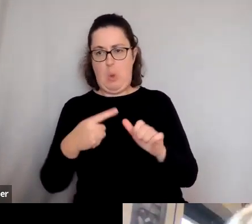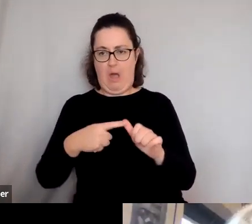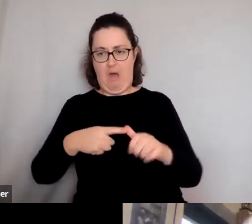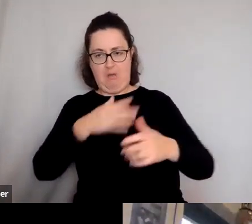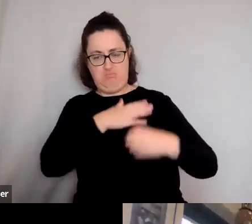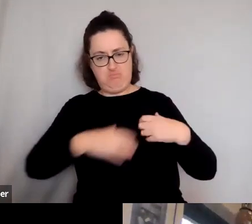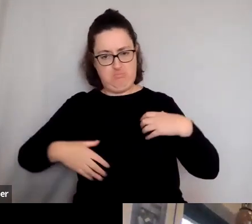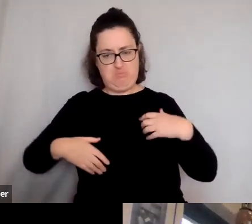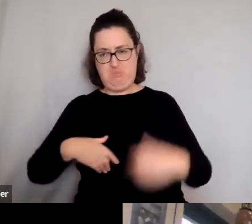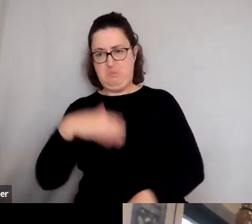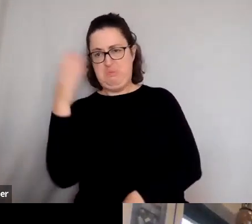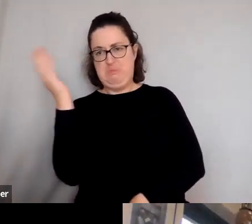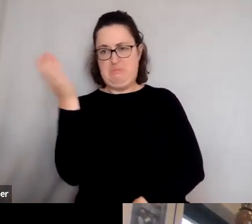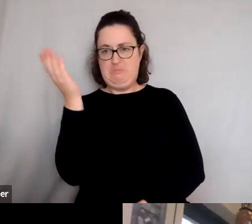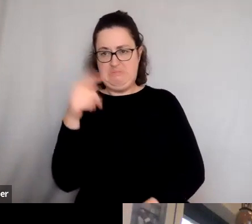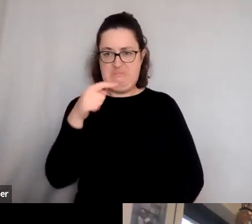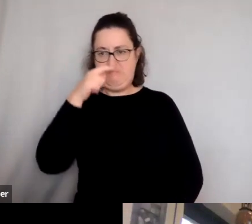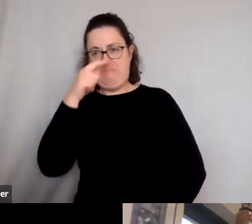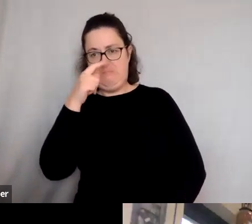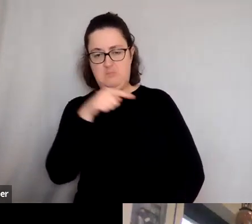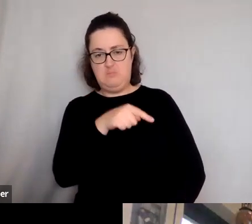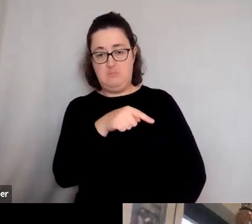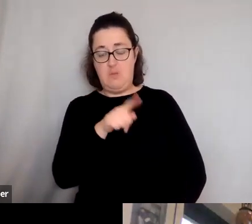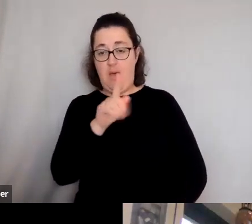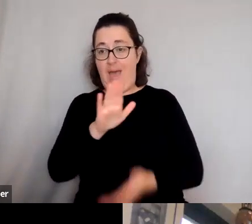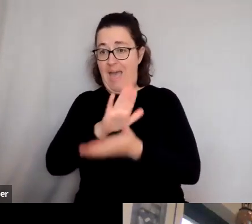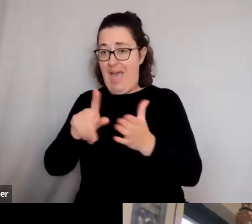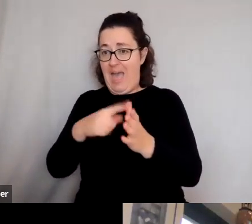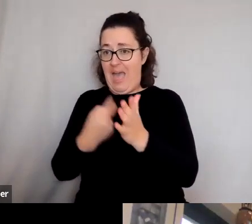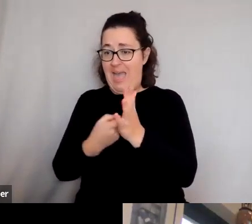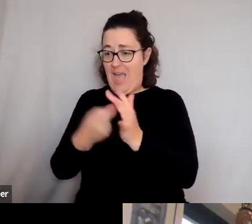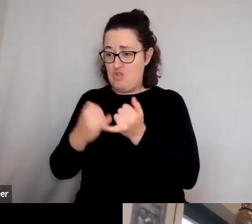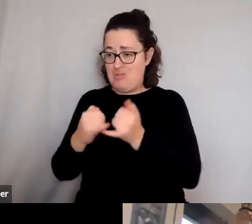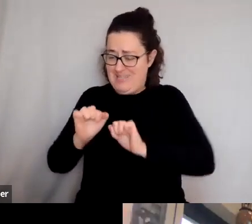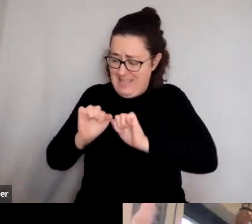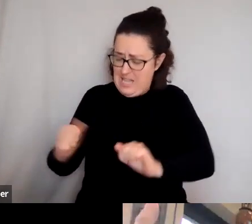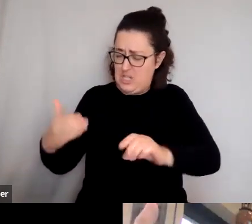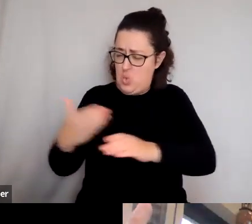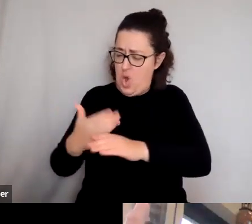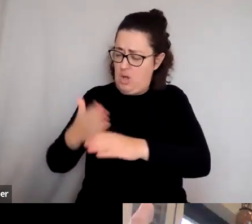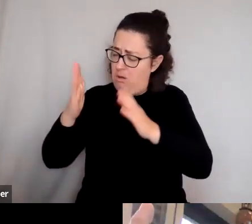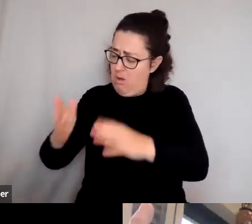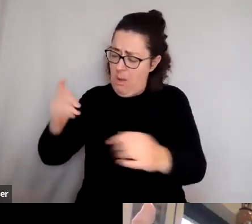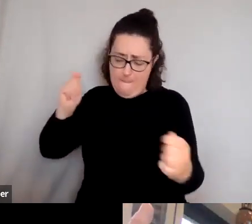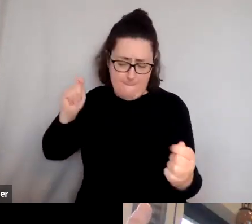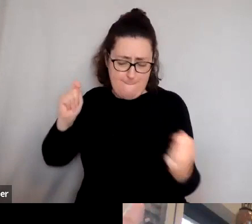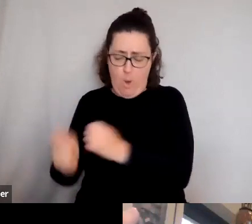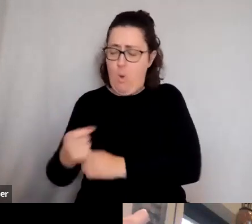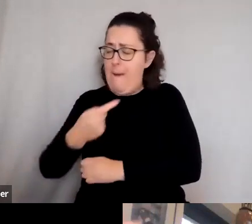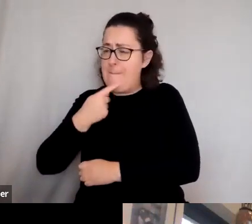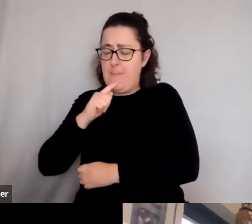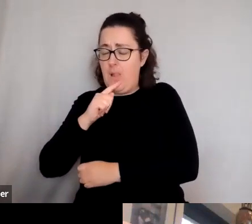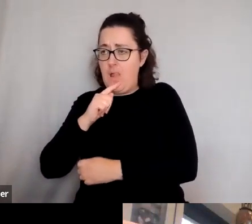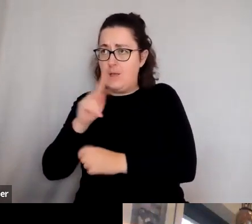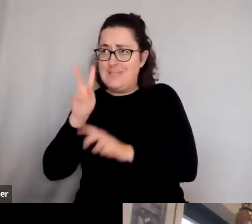awful. And what Harris has done is he's brought Cicero to life with people. You know,